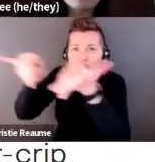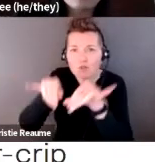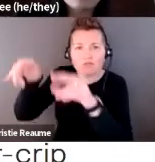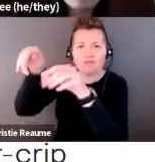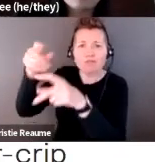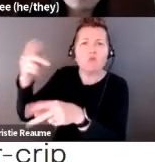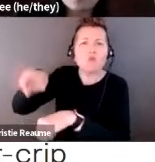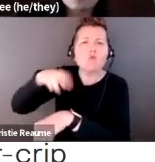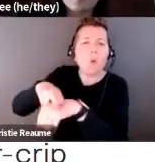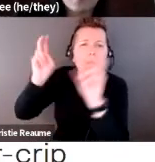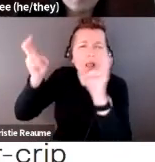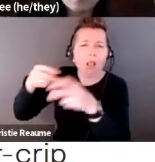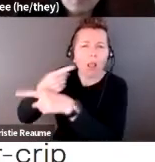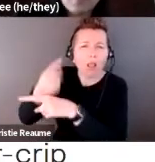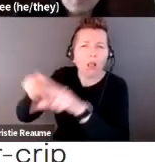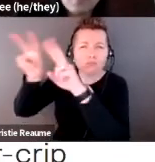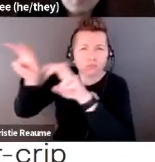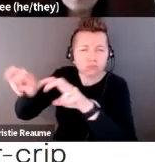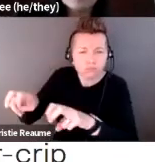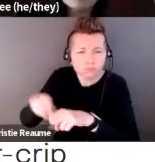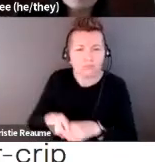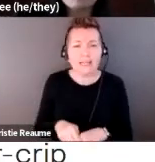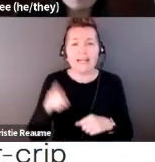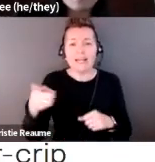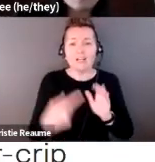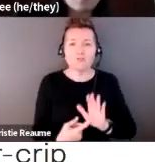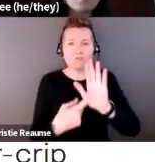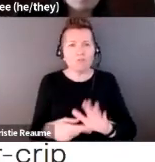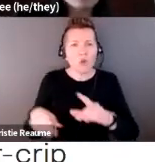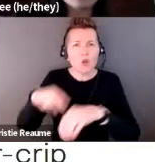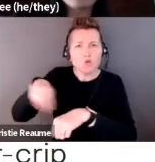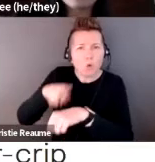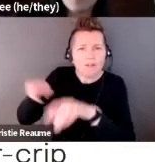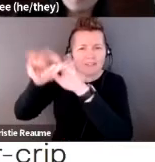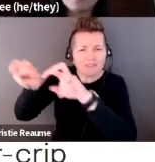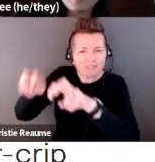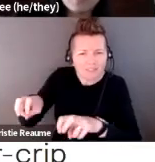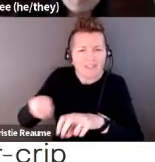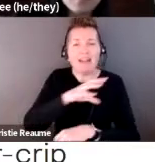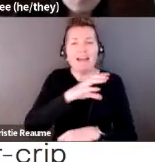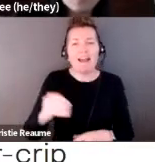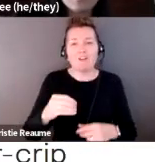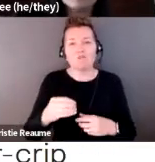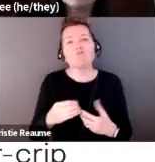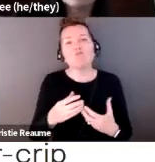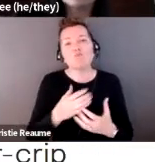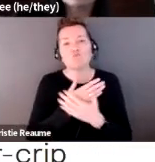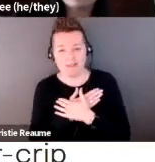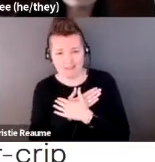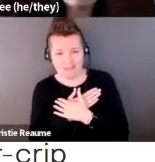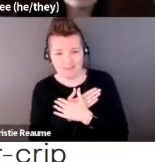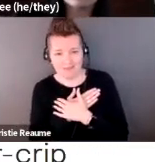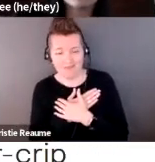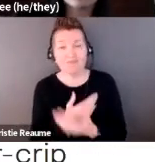and the commodification of rest. Beds and bedding are some of their primary materials which allow them to